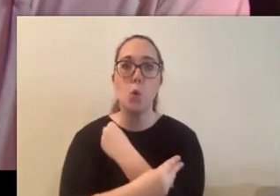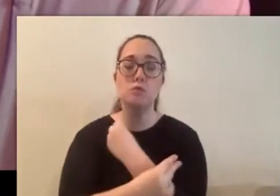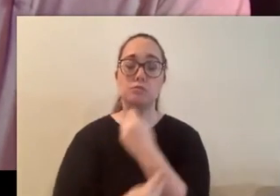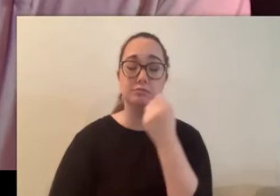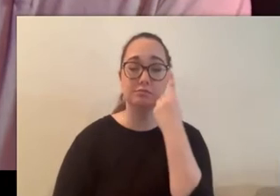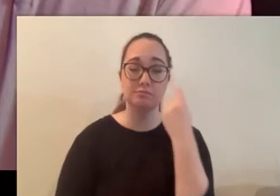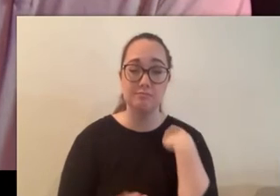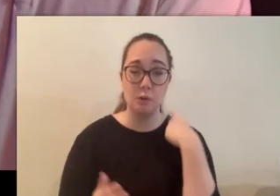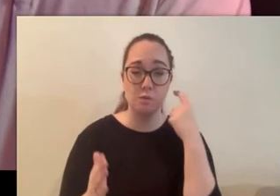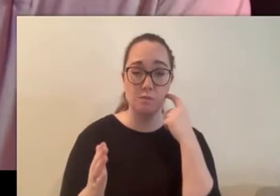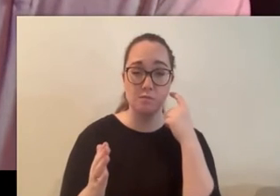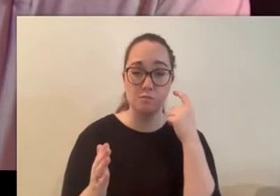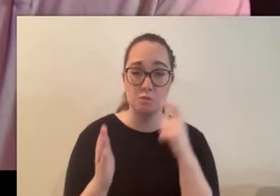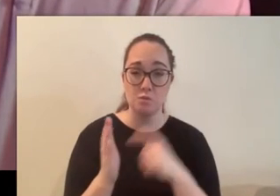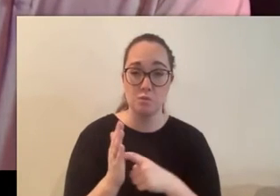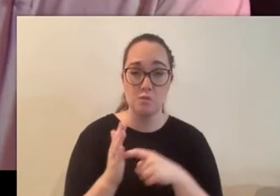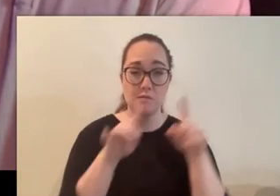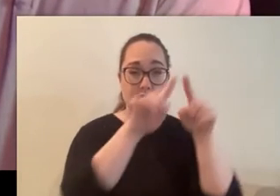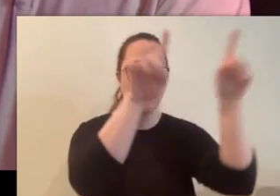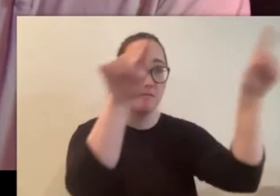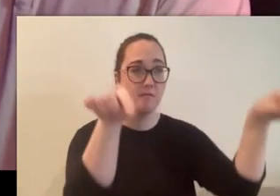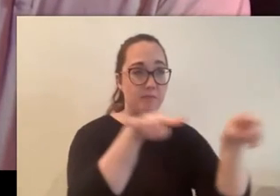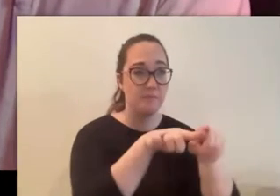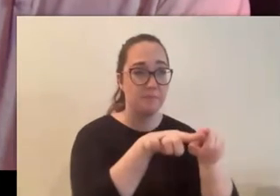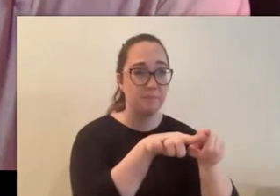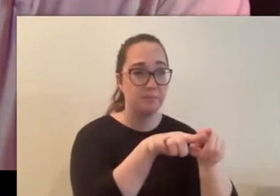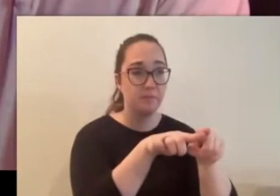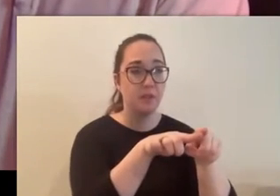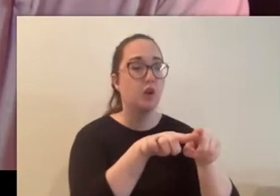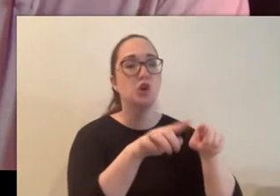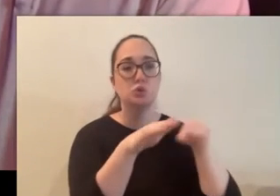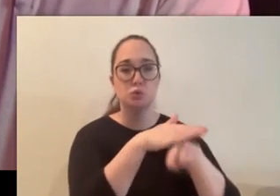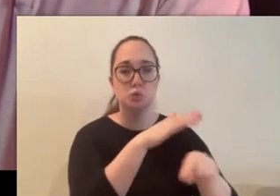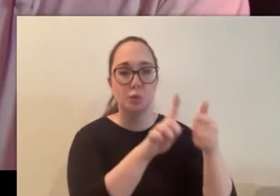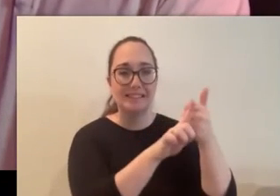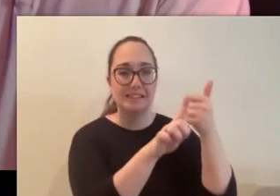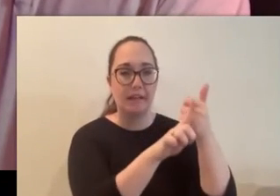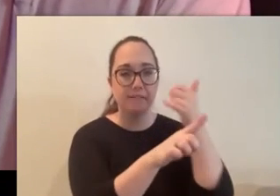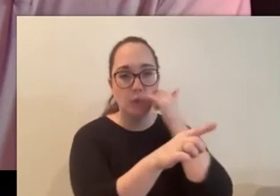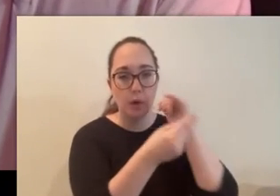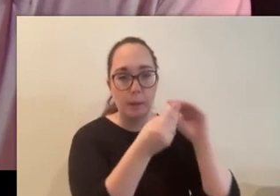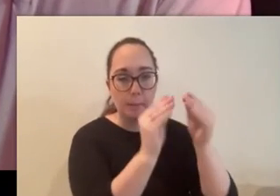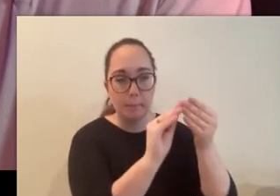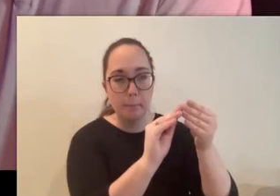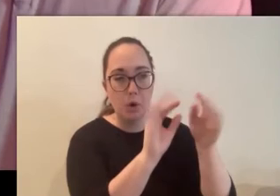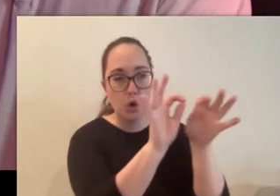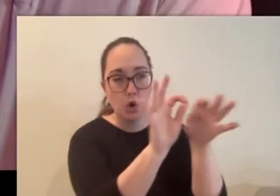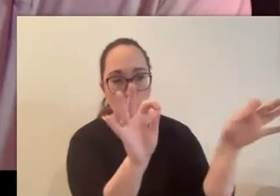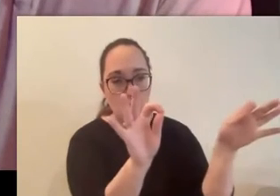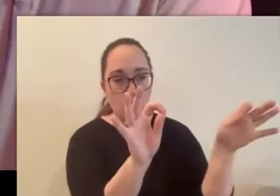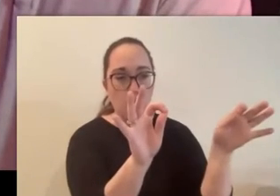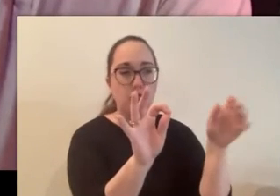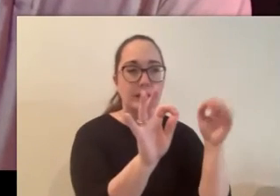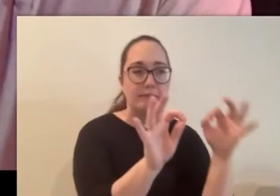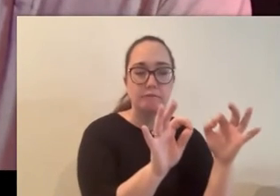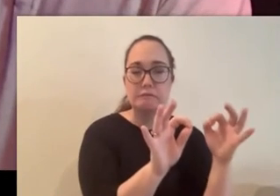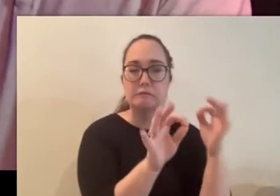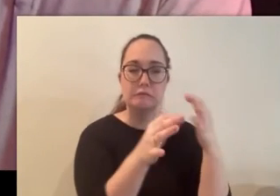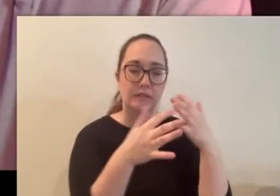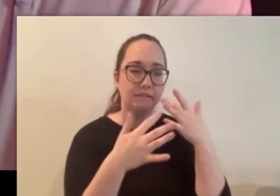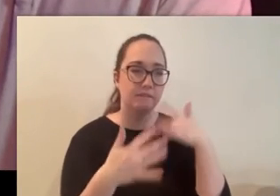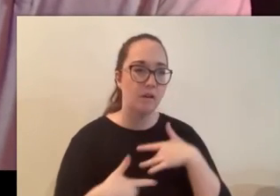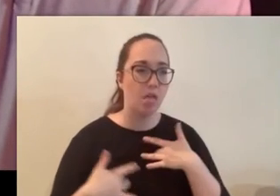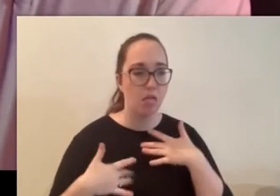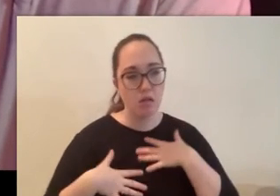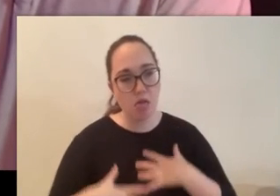seeing a sign with a suicide hotline under suicide hotline number underneath of it sadly many people come to